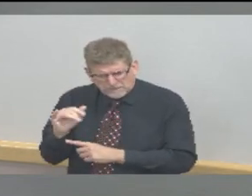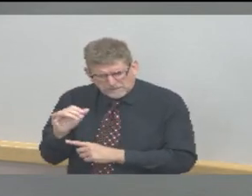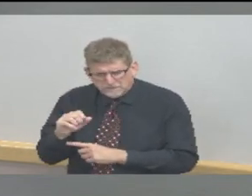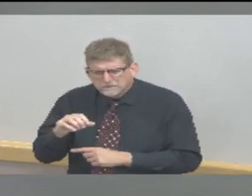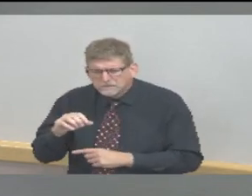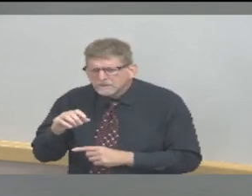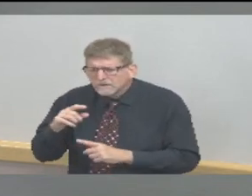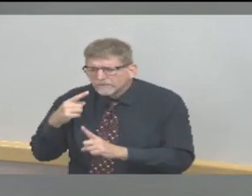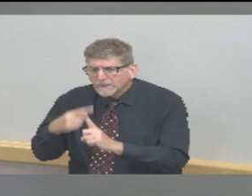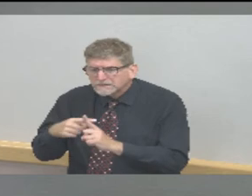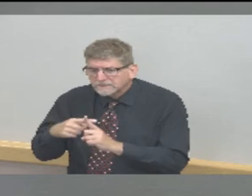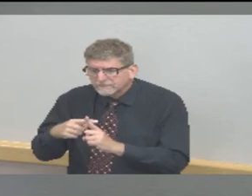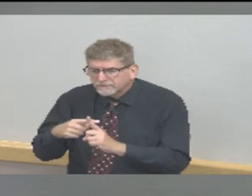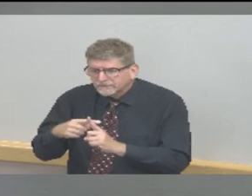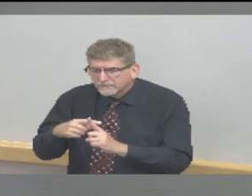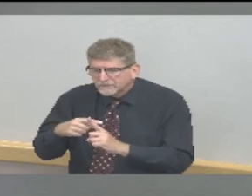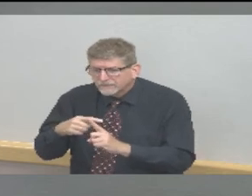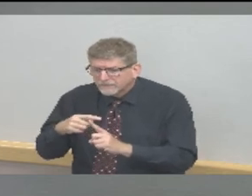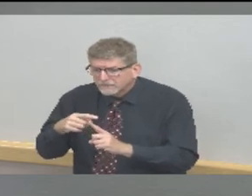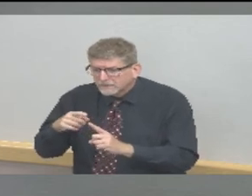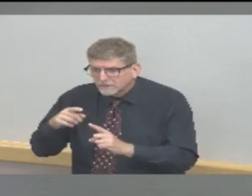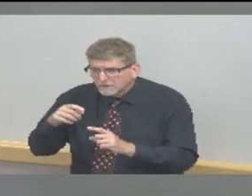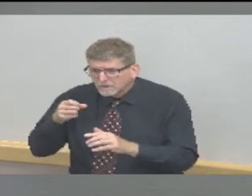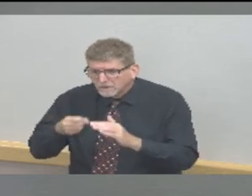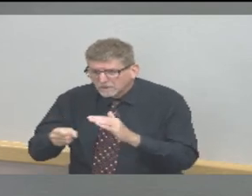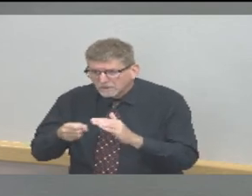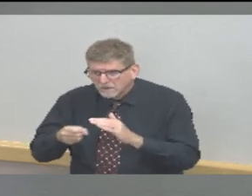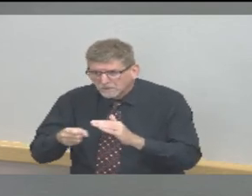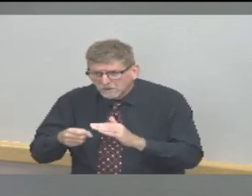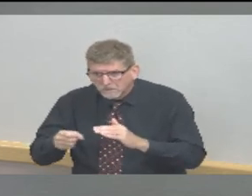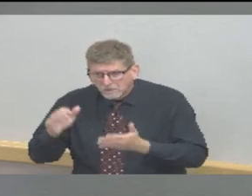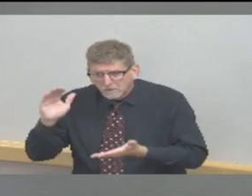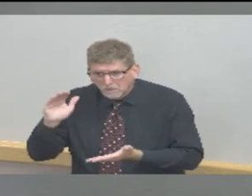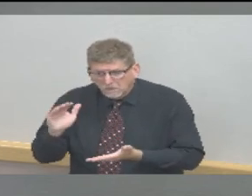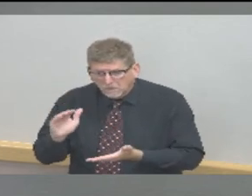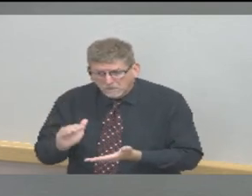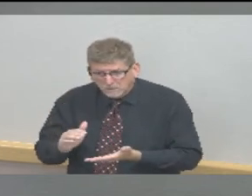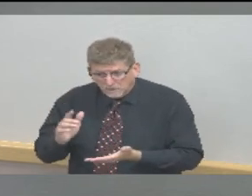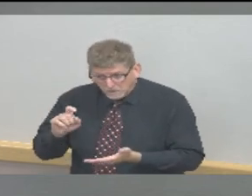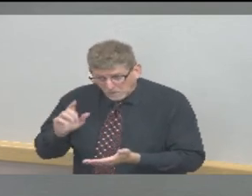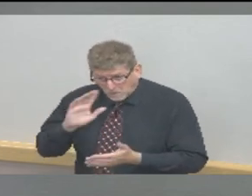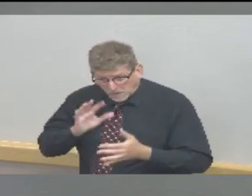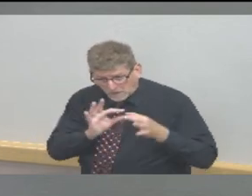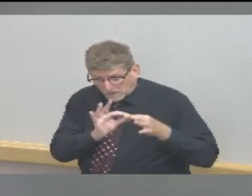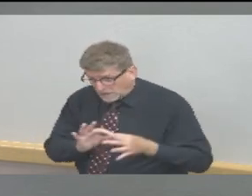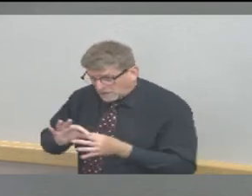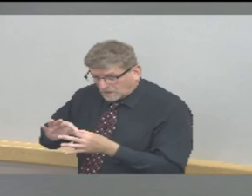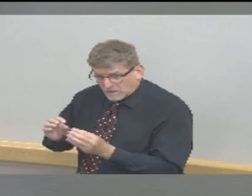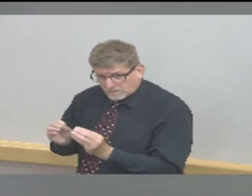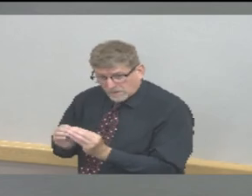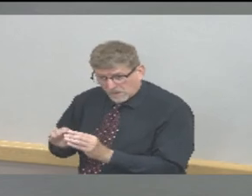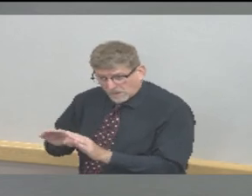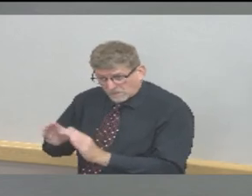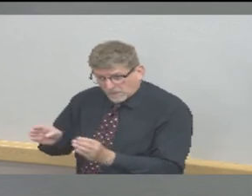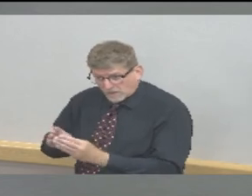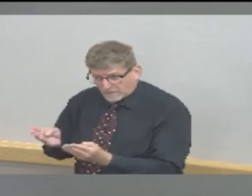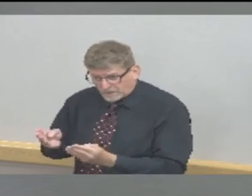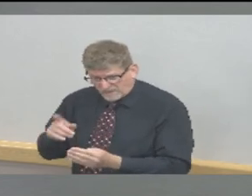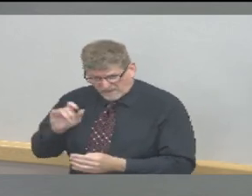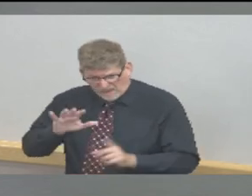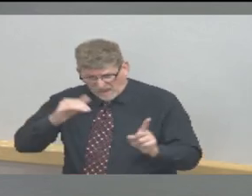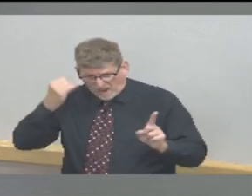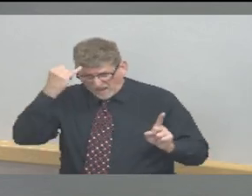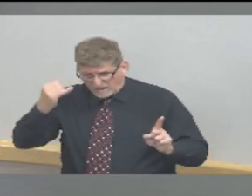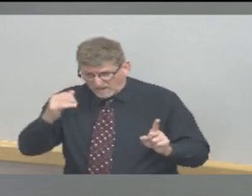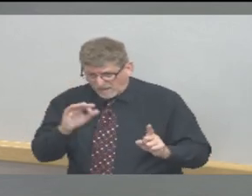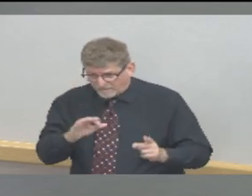And is any data publicly available on hospitalizations for COVID-19 either statewide or in Tippecanoe